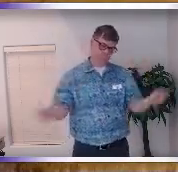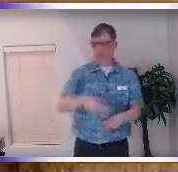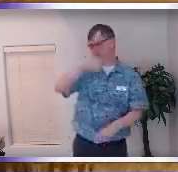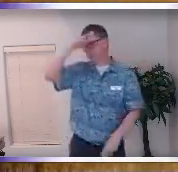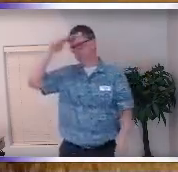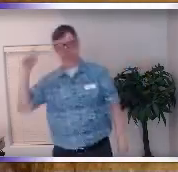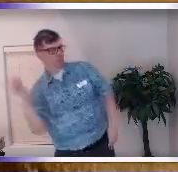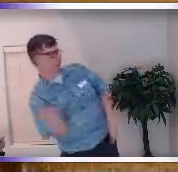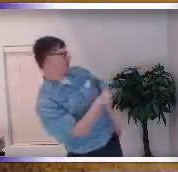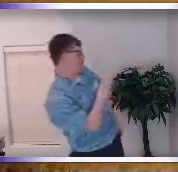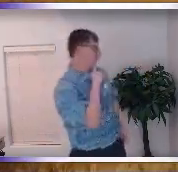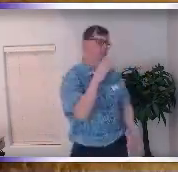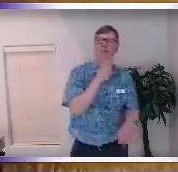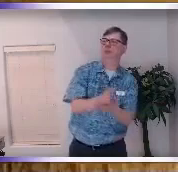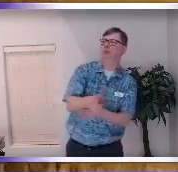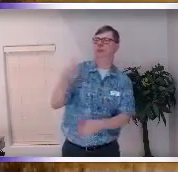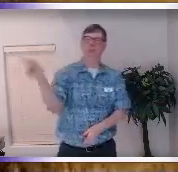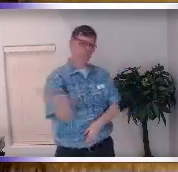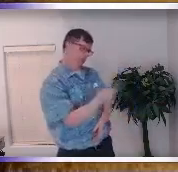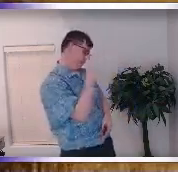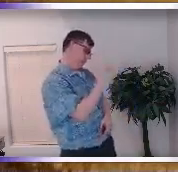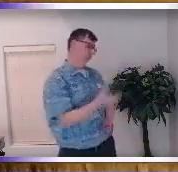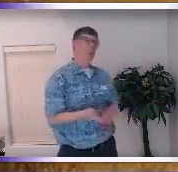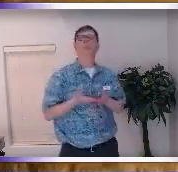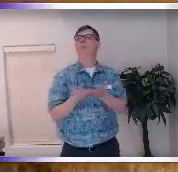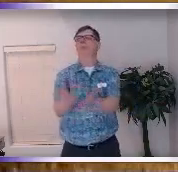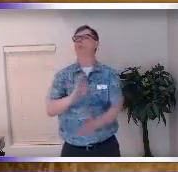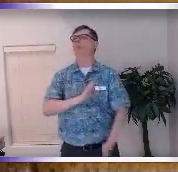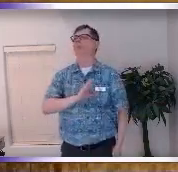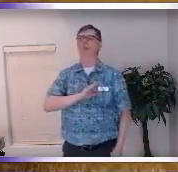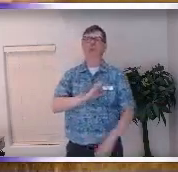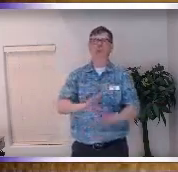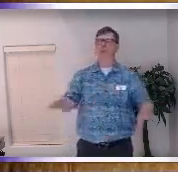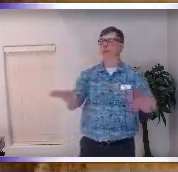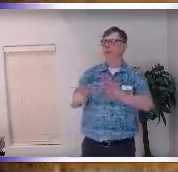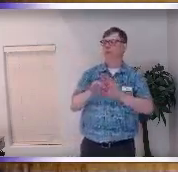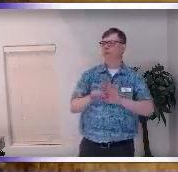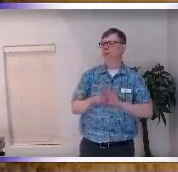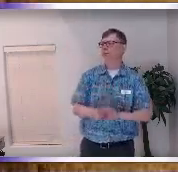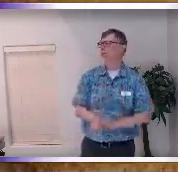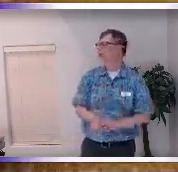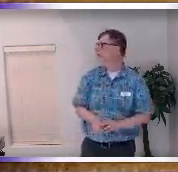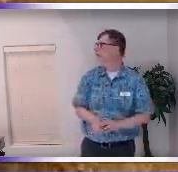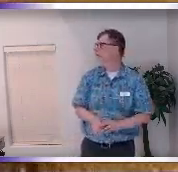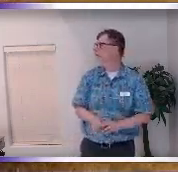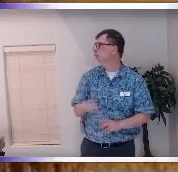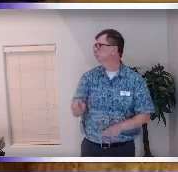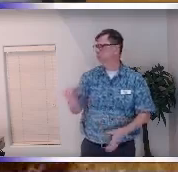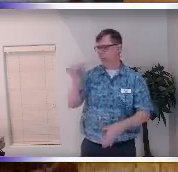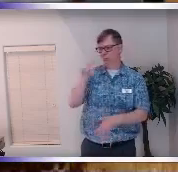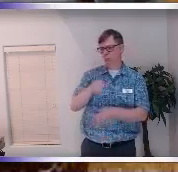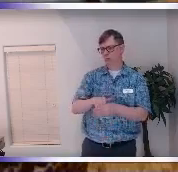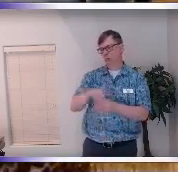that they've been through what they've been through then they offer compassion not a fix this is what happens in the mundane life when you invite